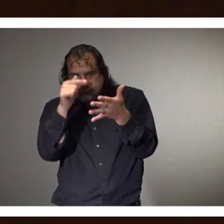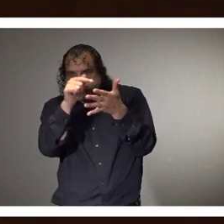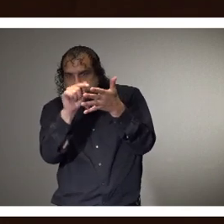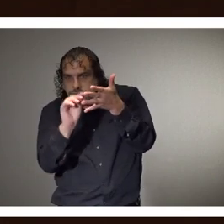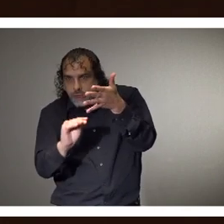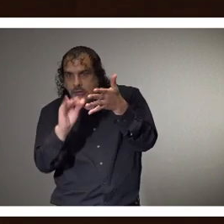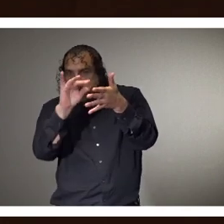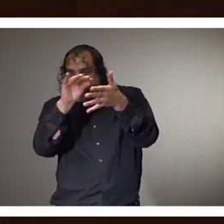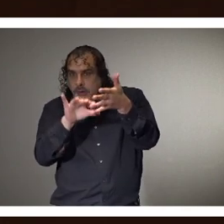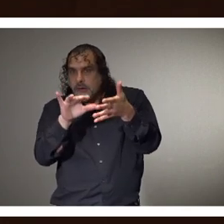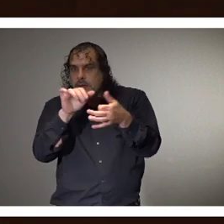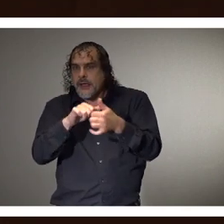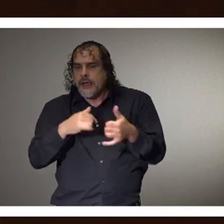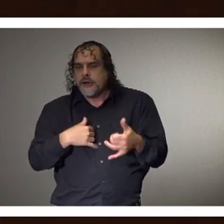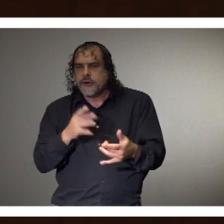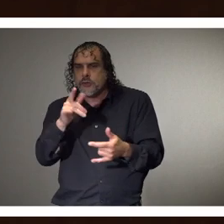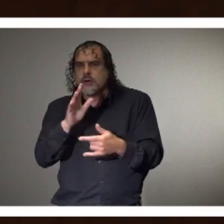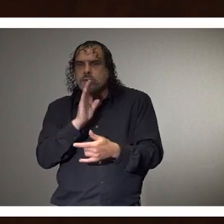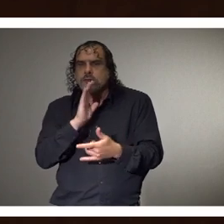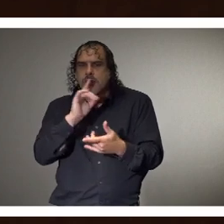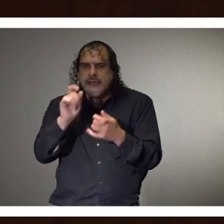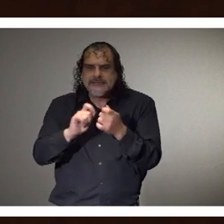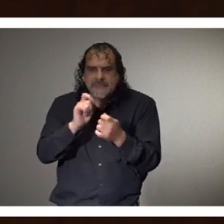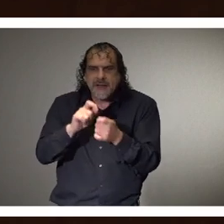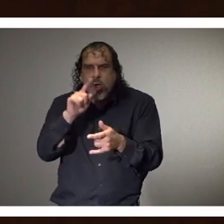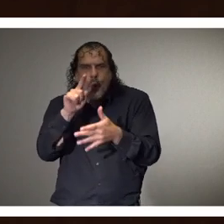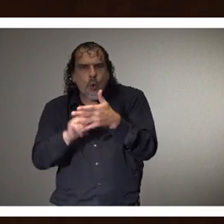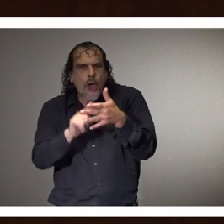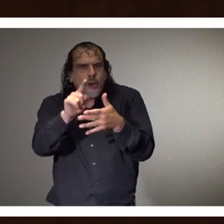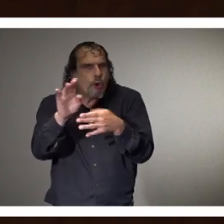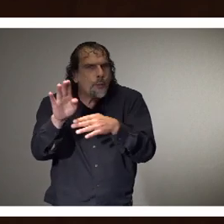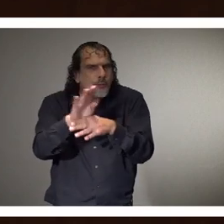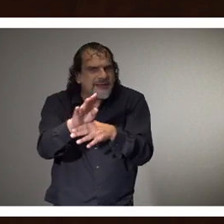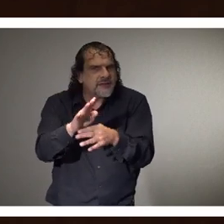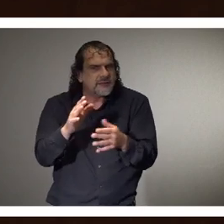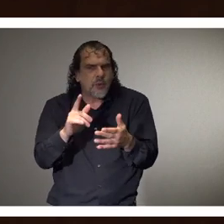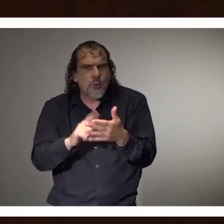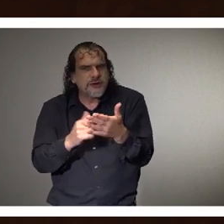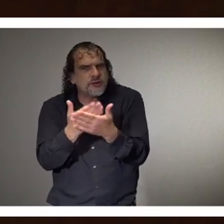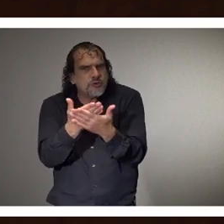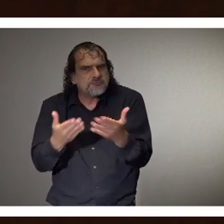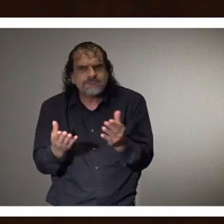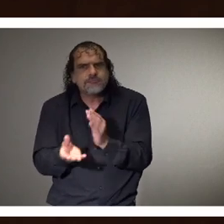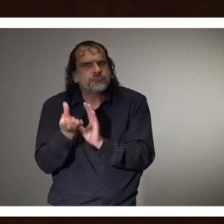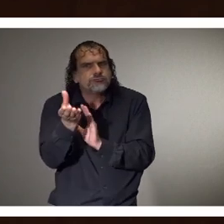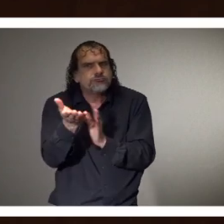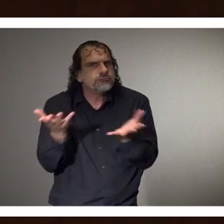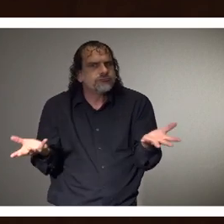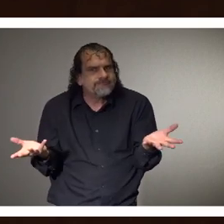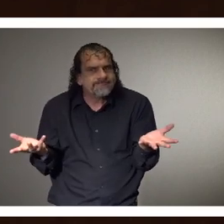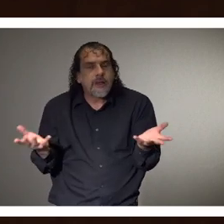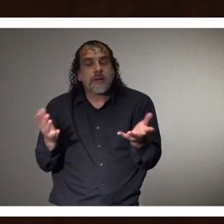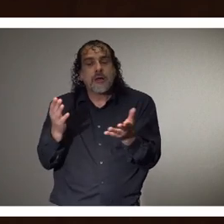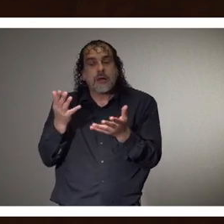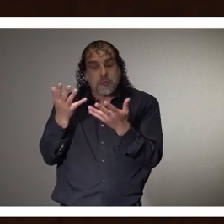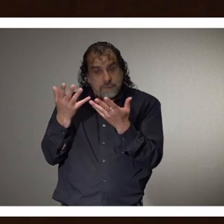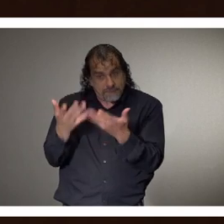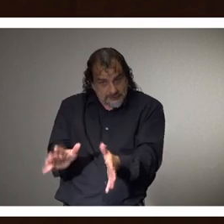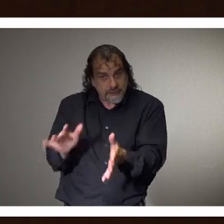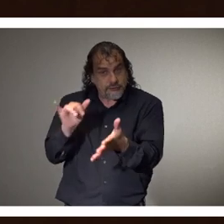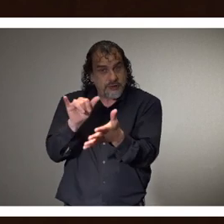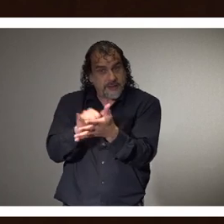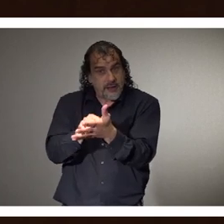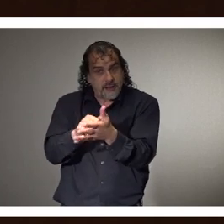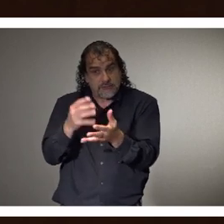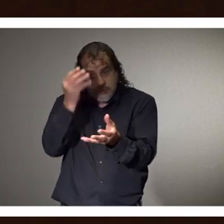also give you the opportunity to talk specifically about what your business, the services that you offer, the products that you offer. Once that is done, the information is